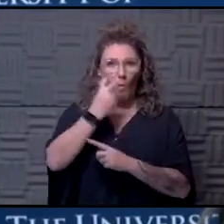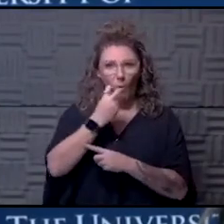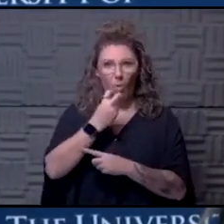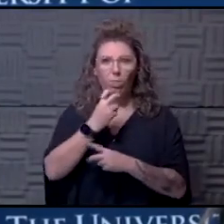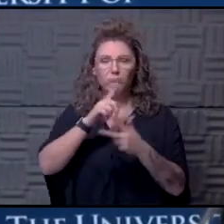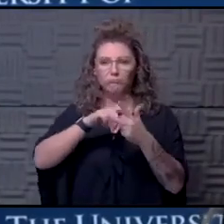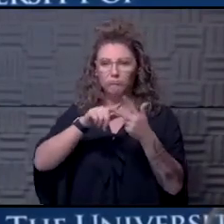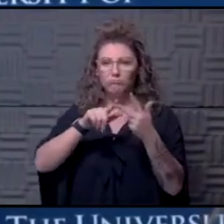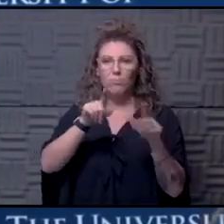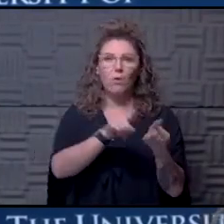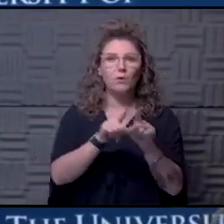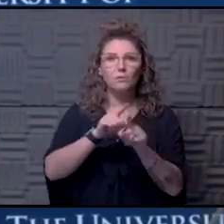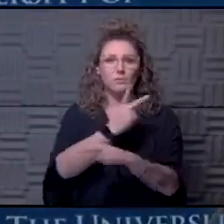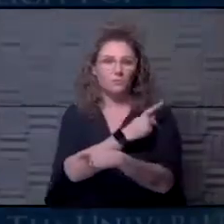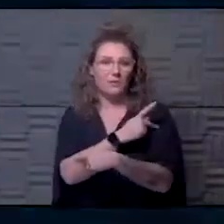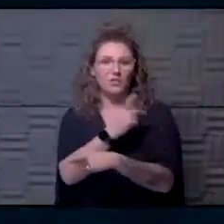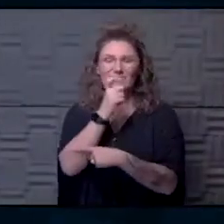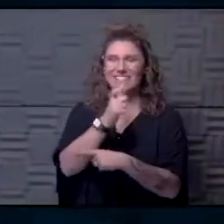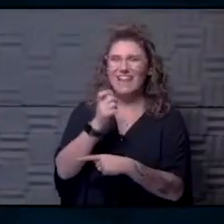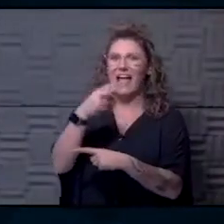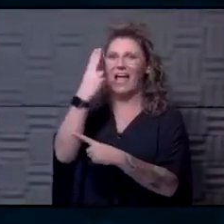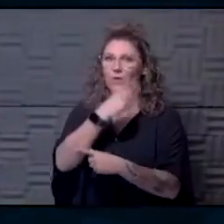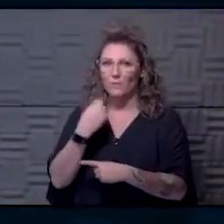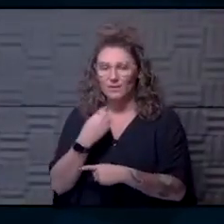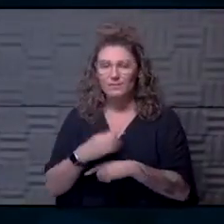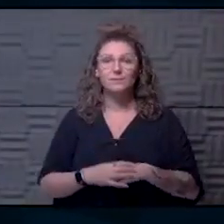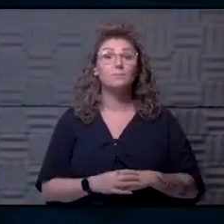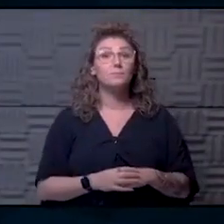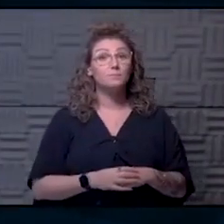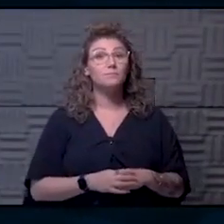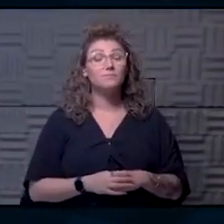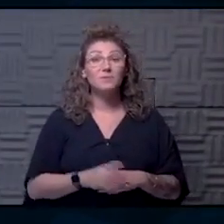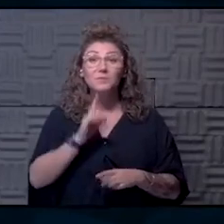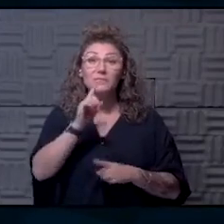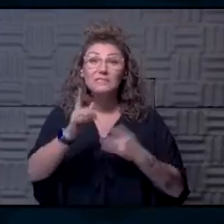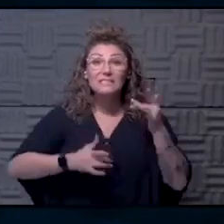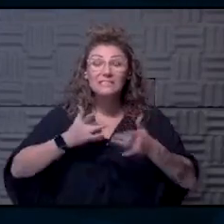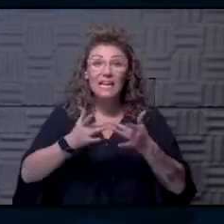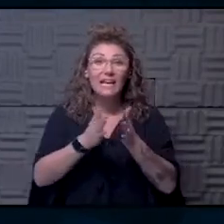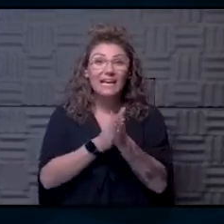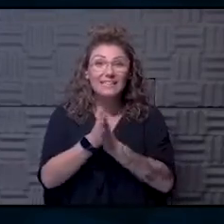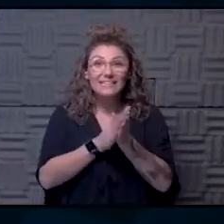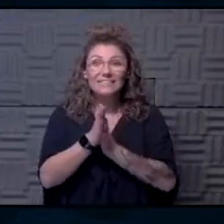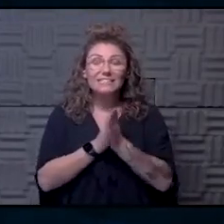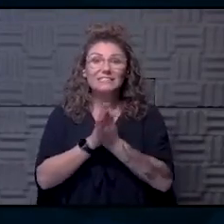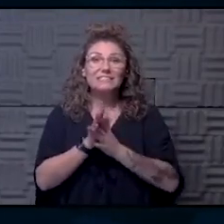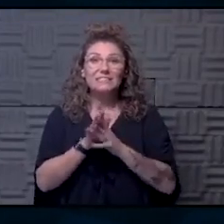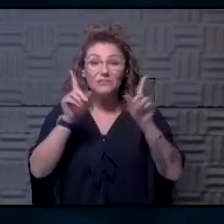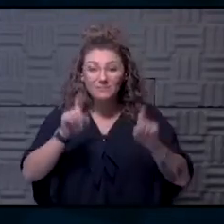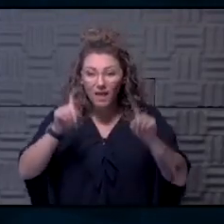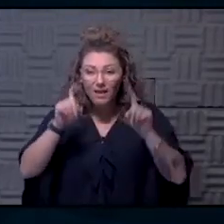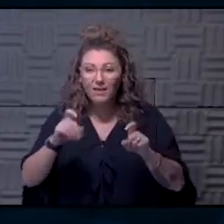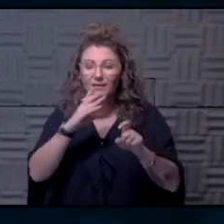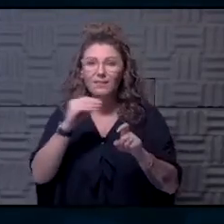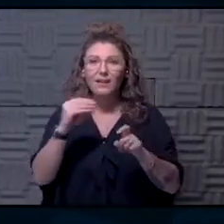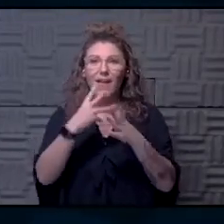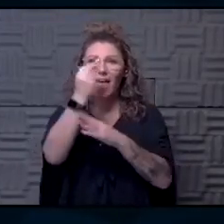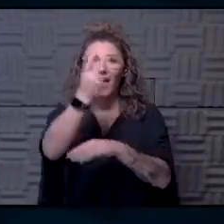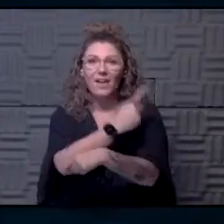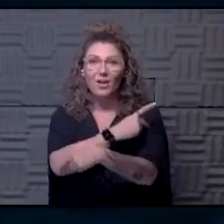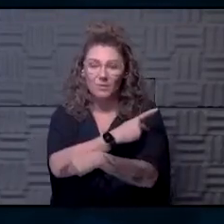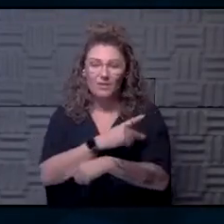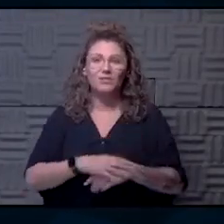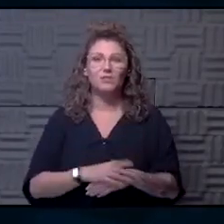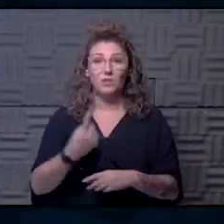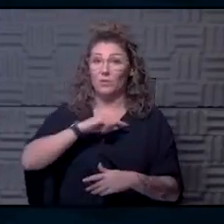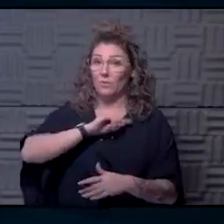for patients that are not considered high-risk. So a very exciting trial as far as outpatient treatment is concerned. Yeah, I